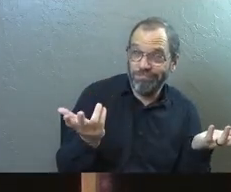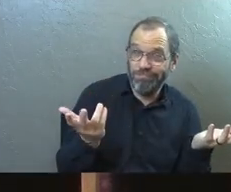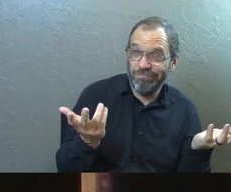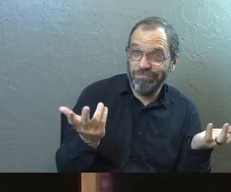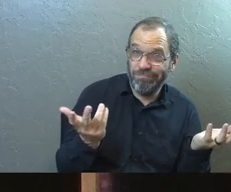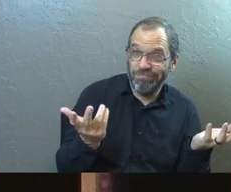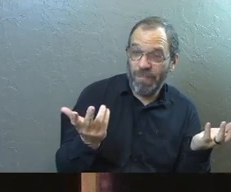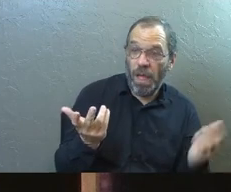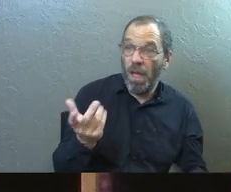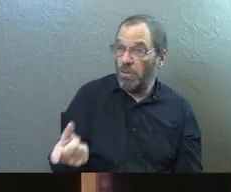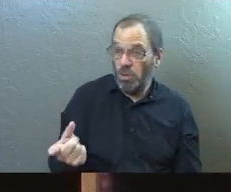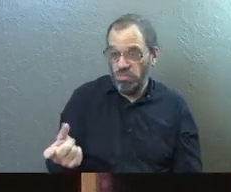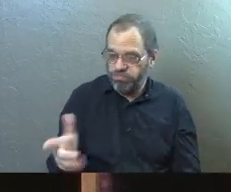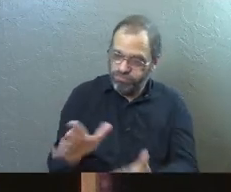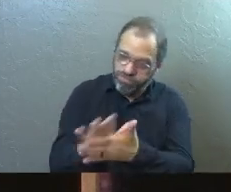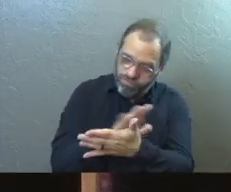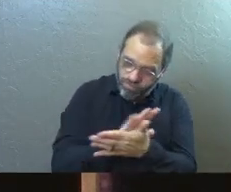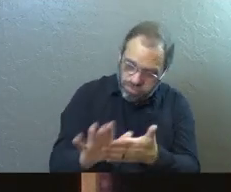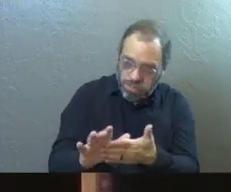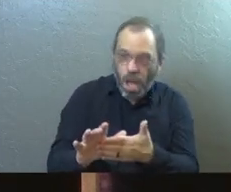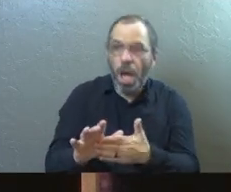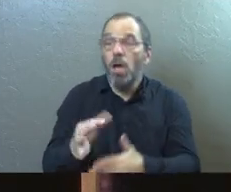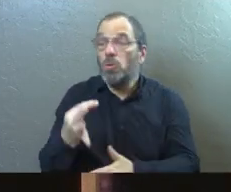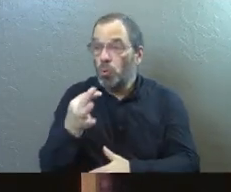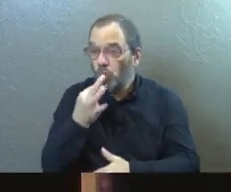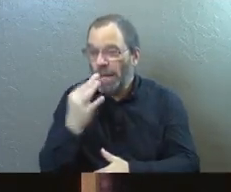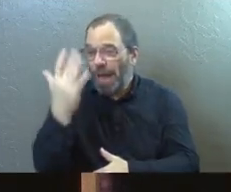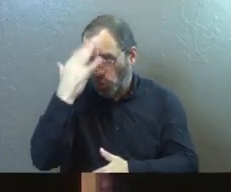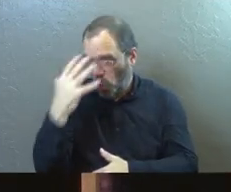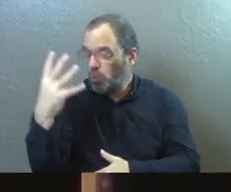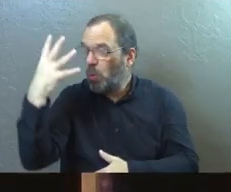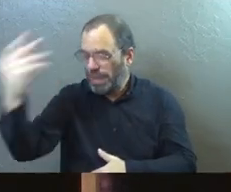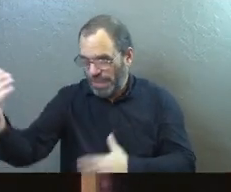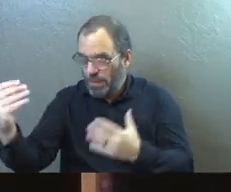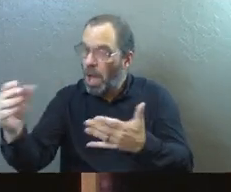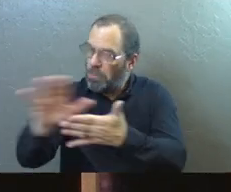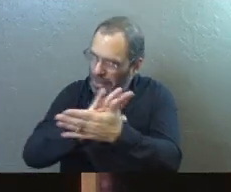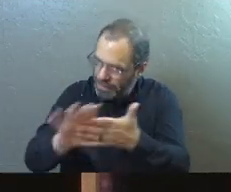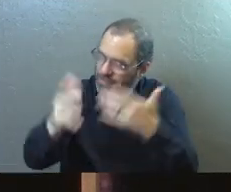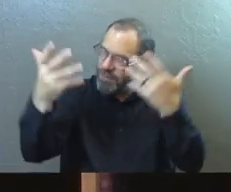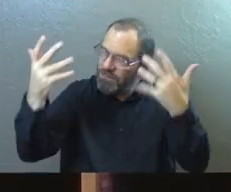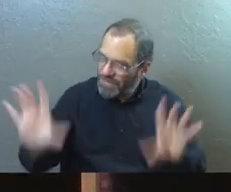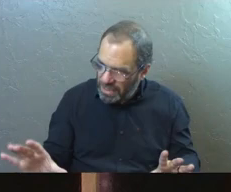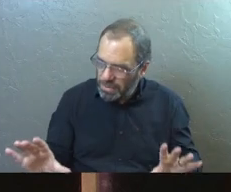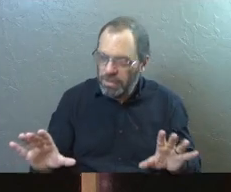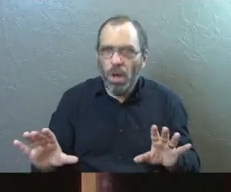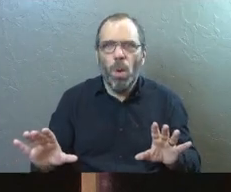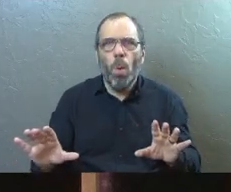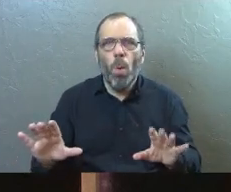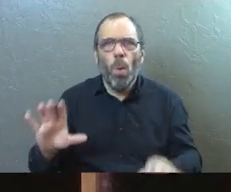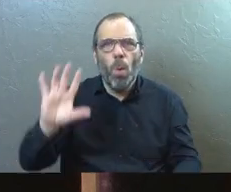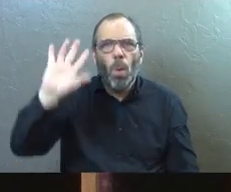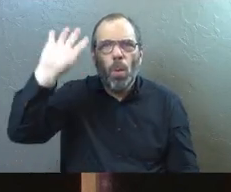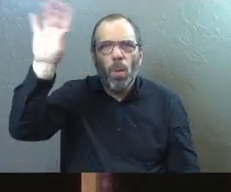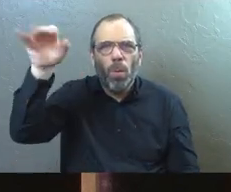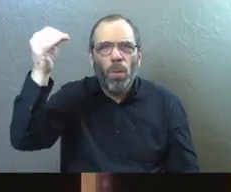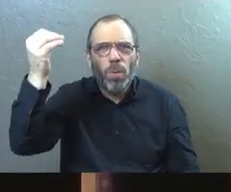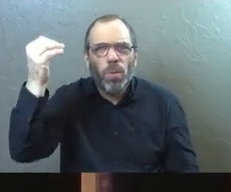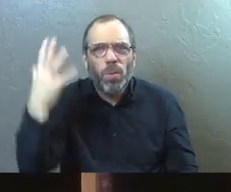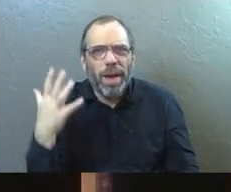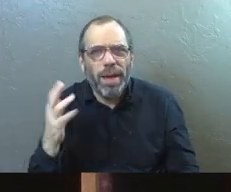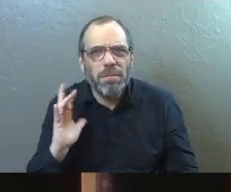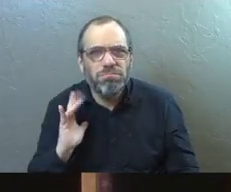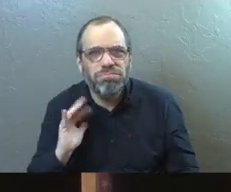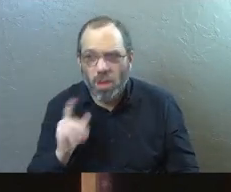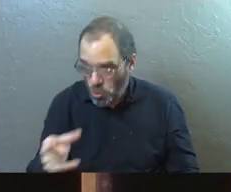So he's saying you're already clean, even though they're about to abandon him. You're already clean. What a statement of grace. You're